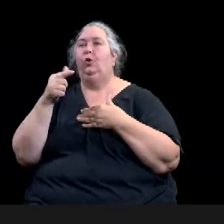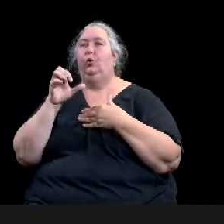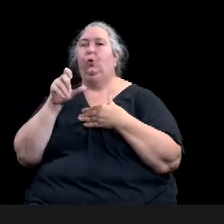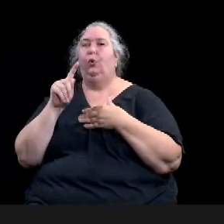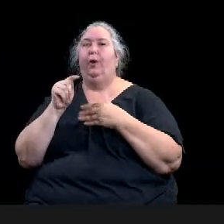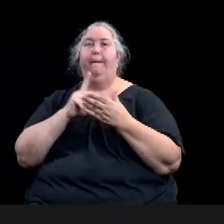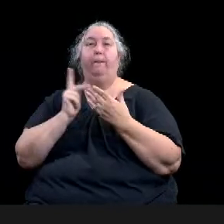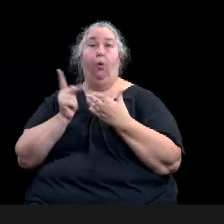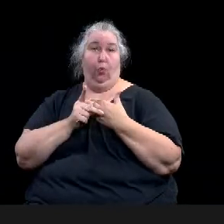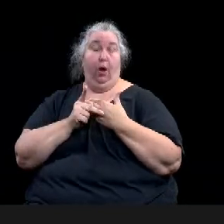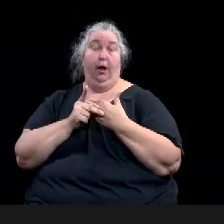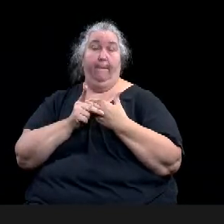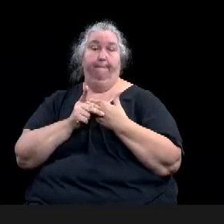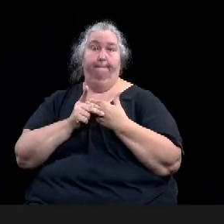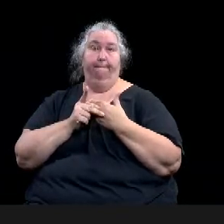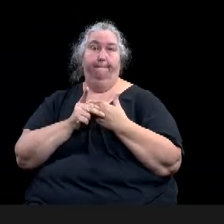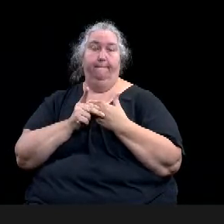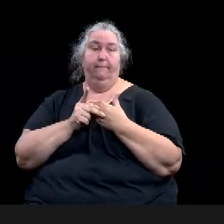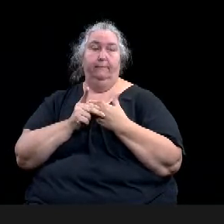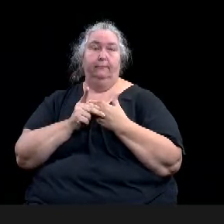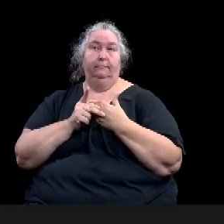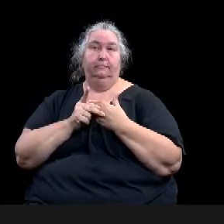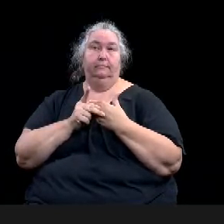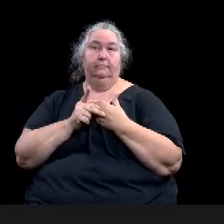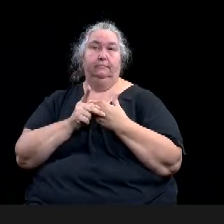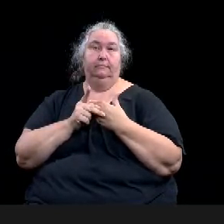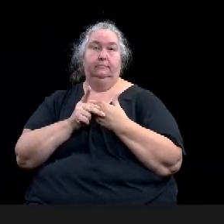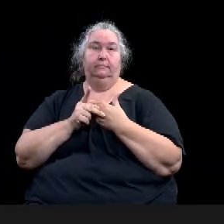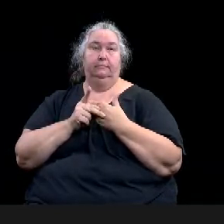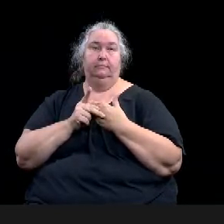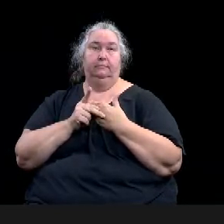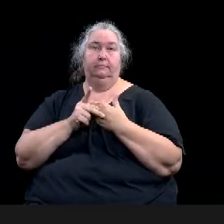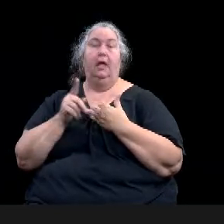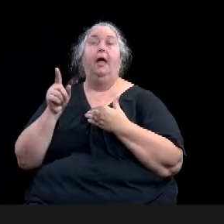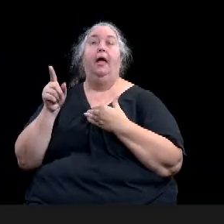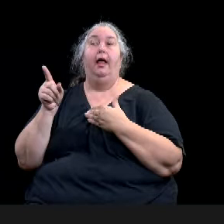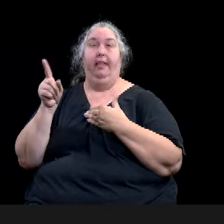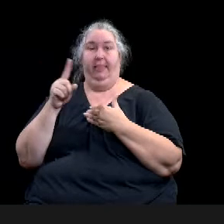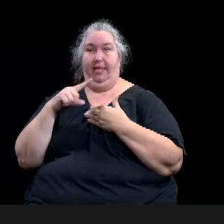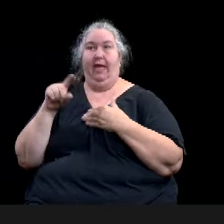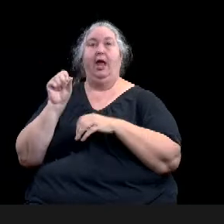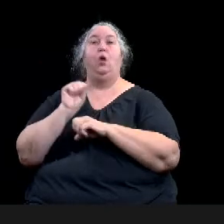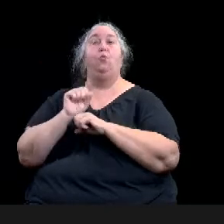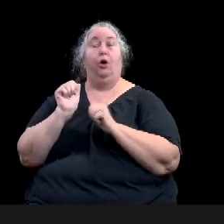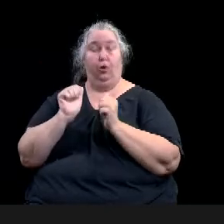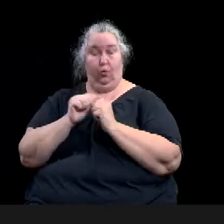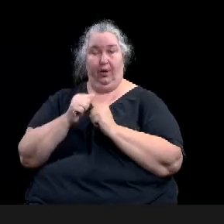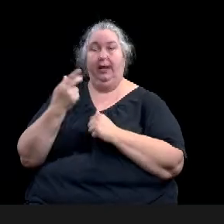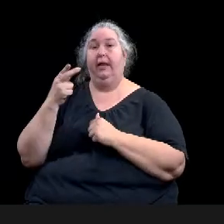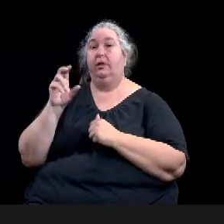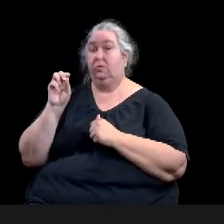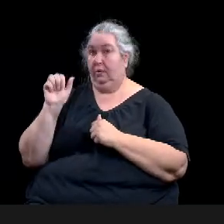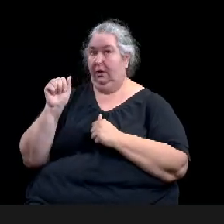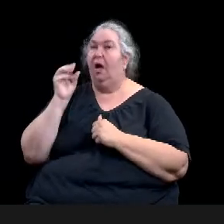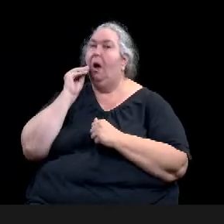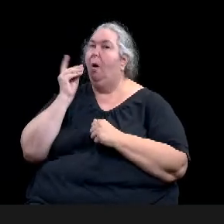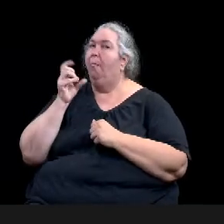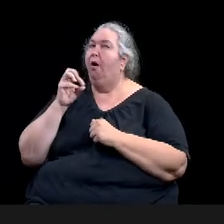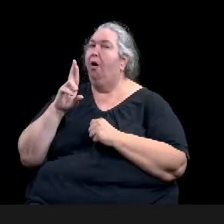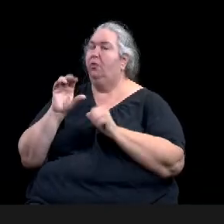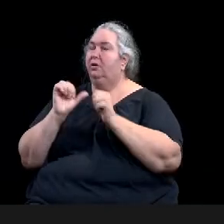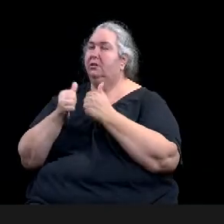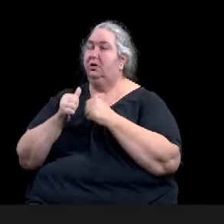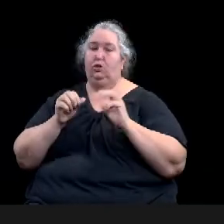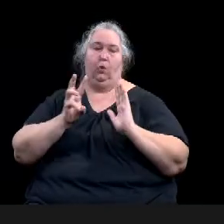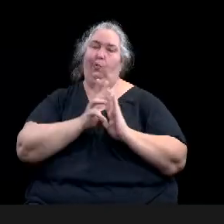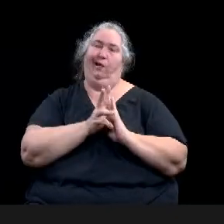um, and whereas Waco does not. So in most specifically their HOAs tend to have a much higher